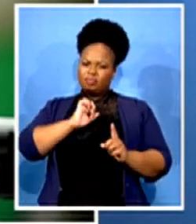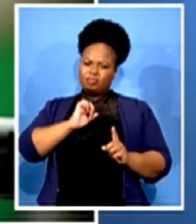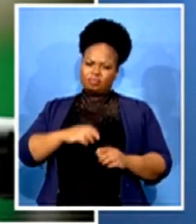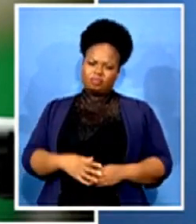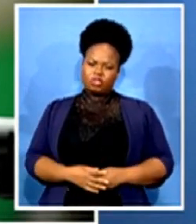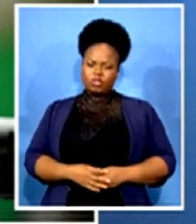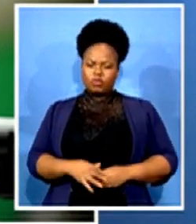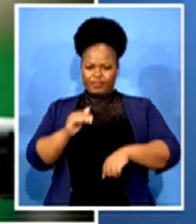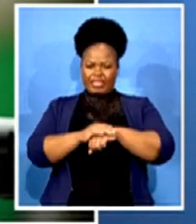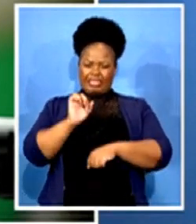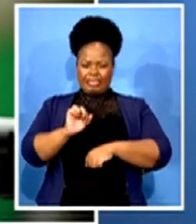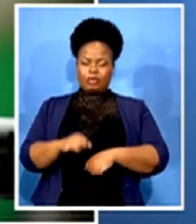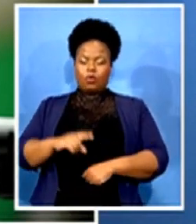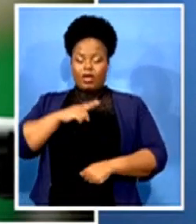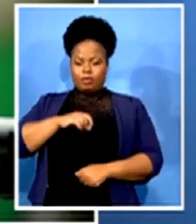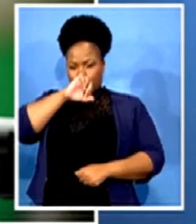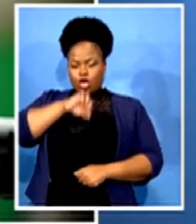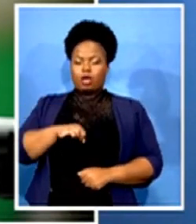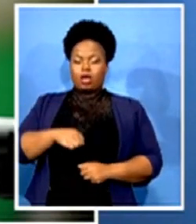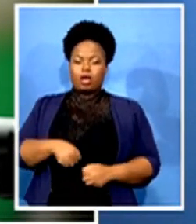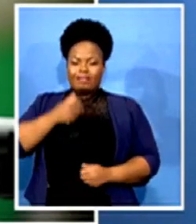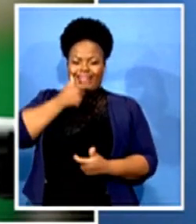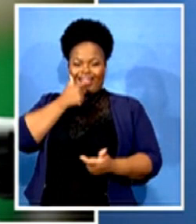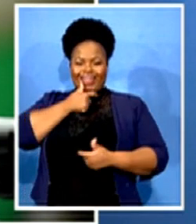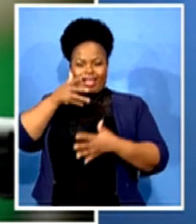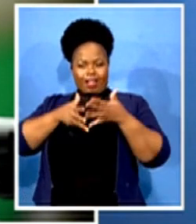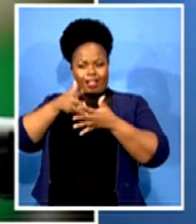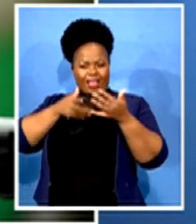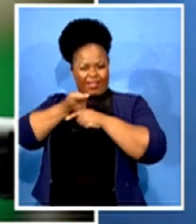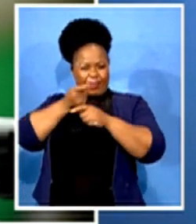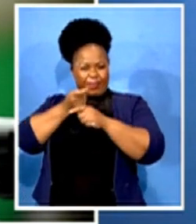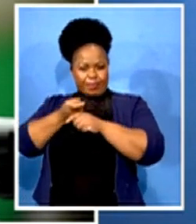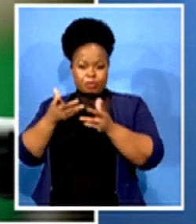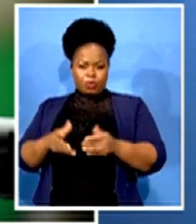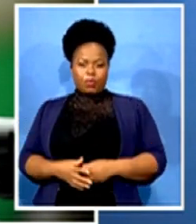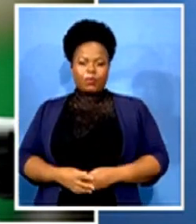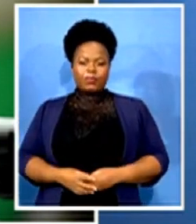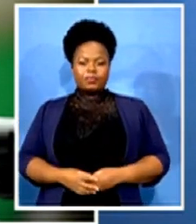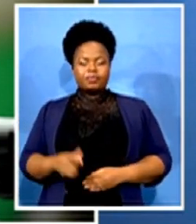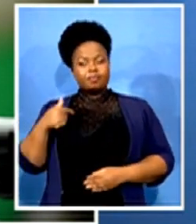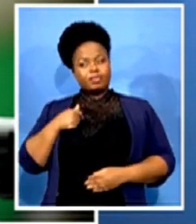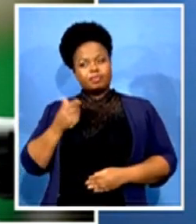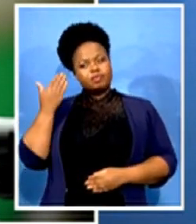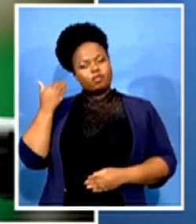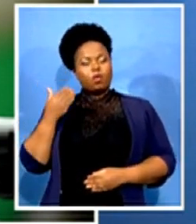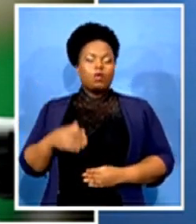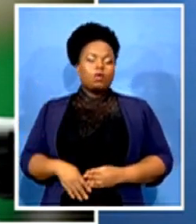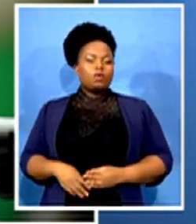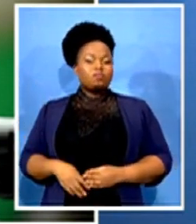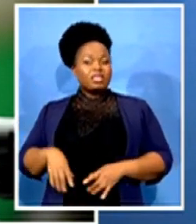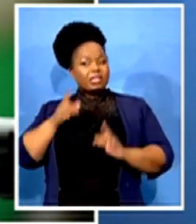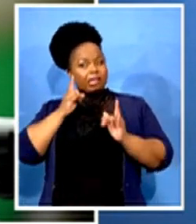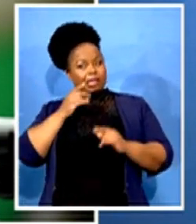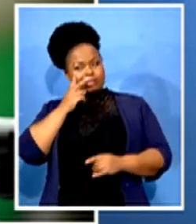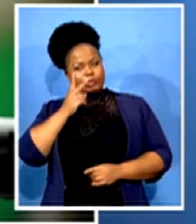and I was watching at one stage the Pulugwane conference